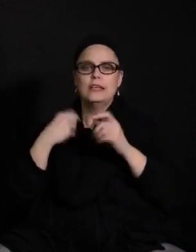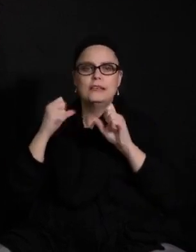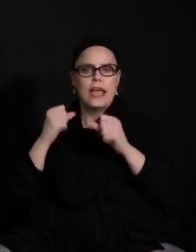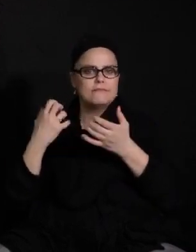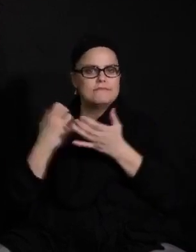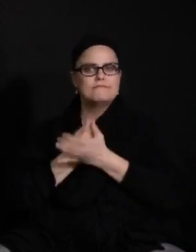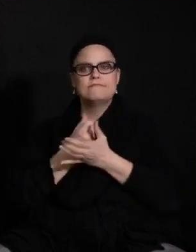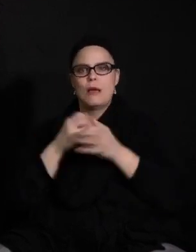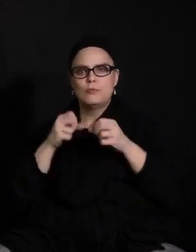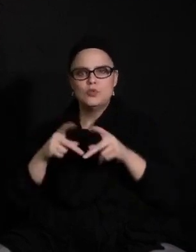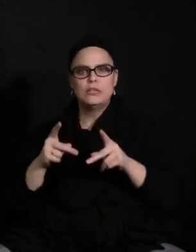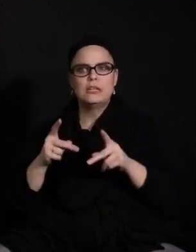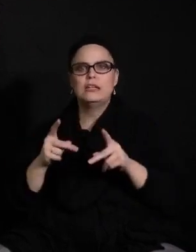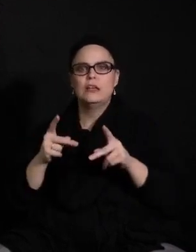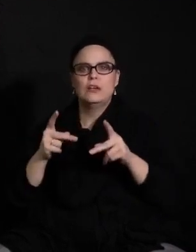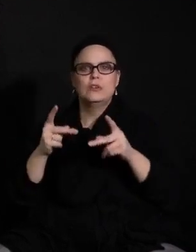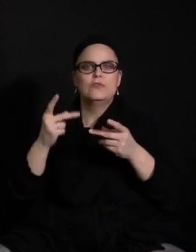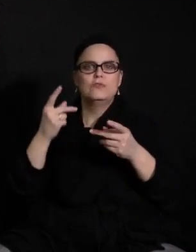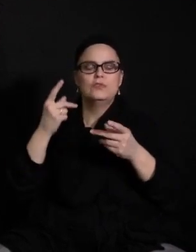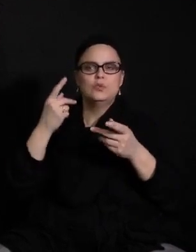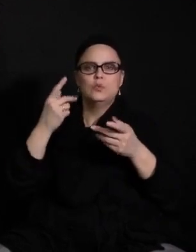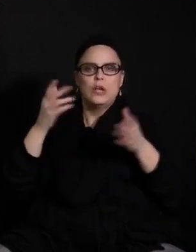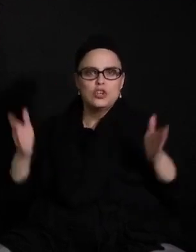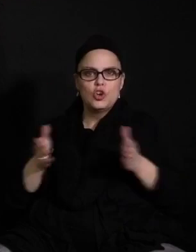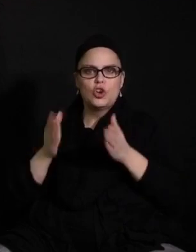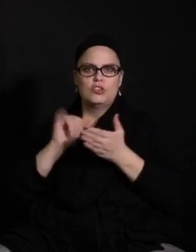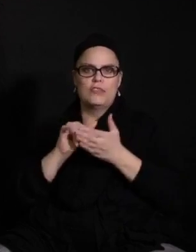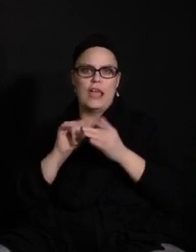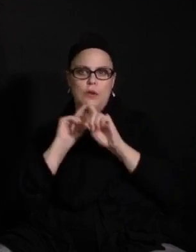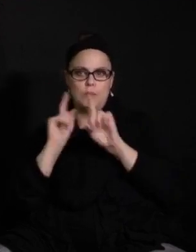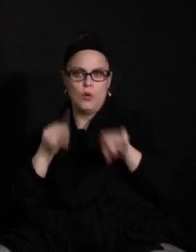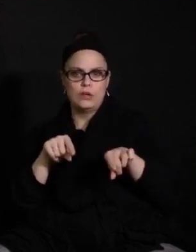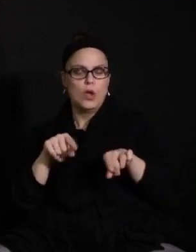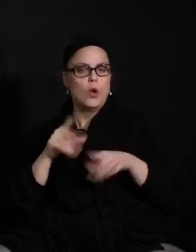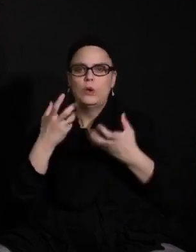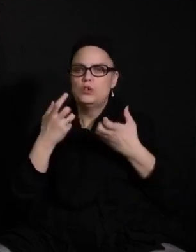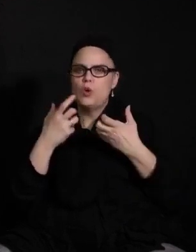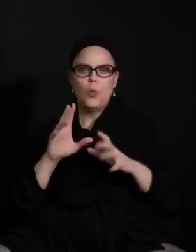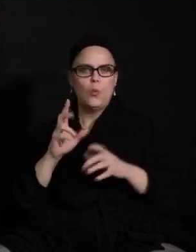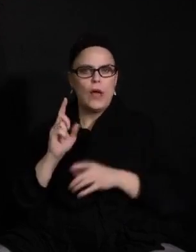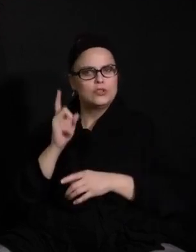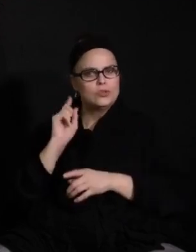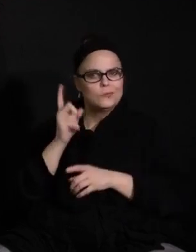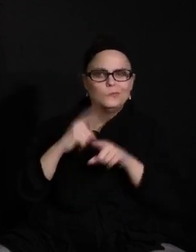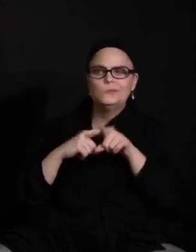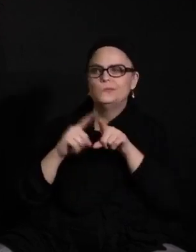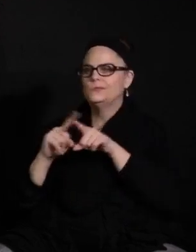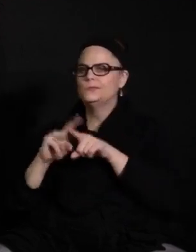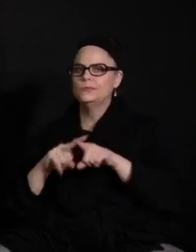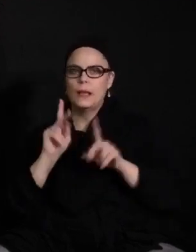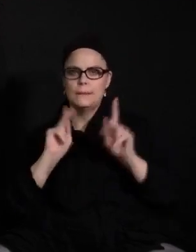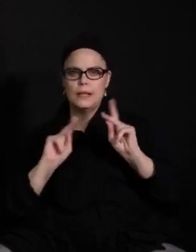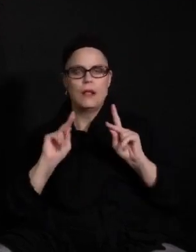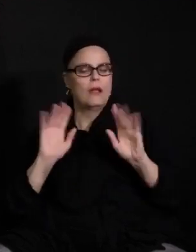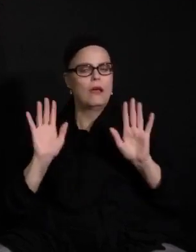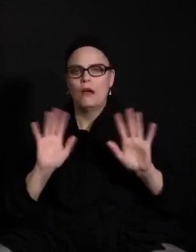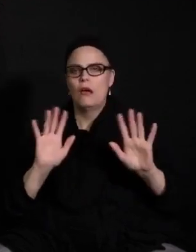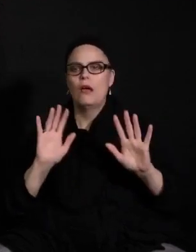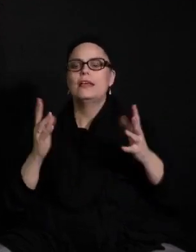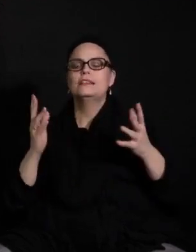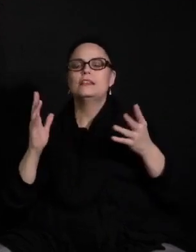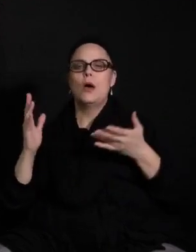collectively together to try and encourage reports. And no, it's not about shaming people, but really about protecting people together collectively.